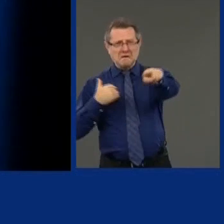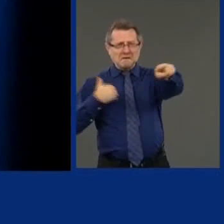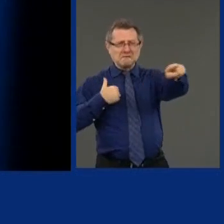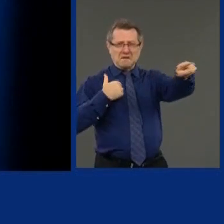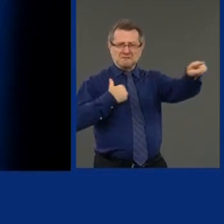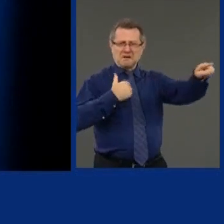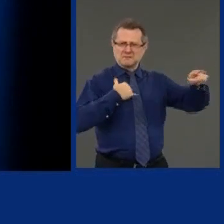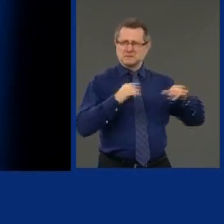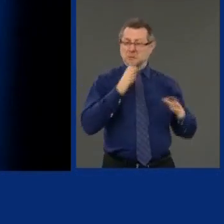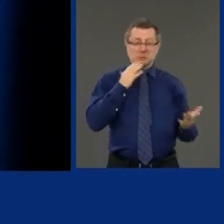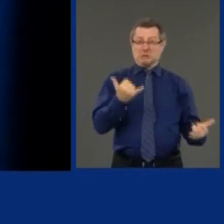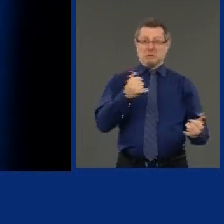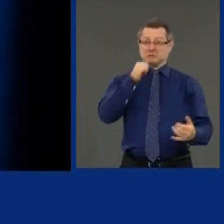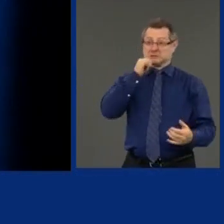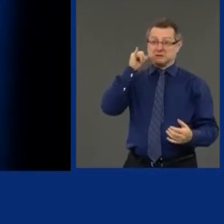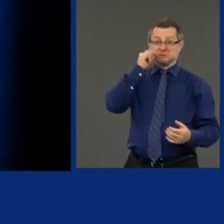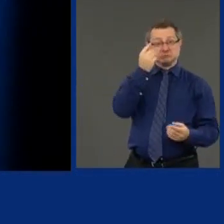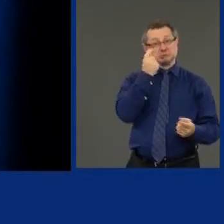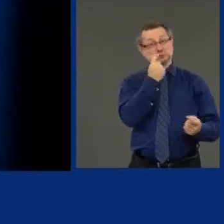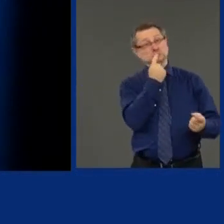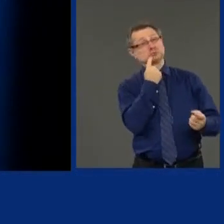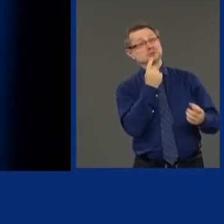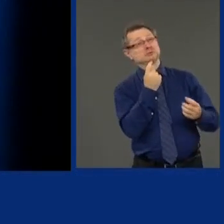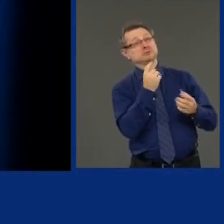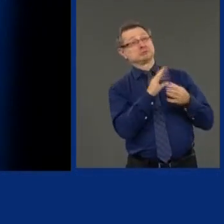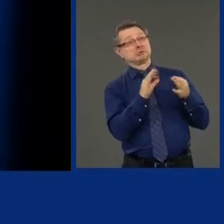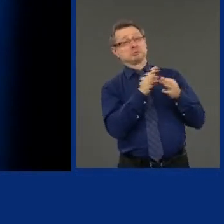realized that yesterday?